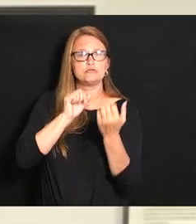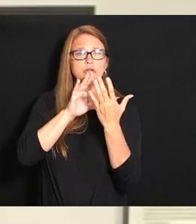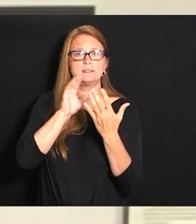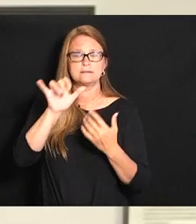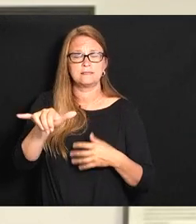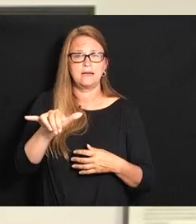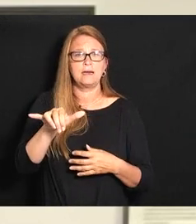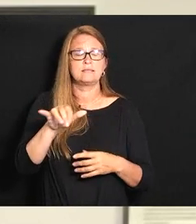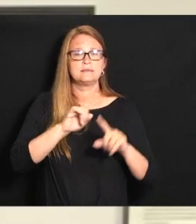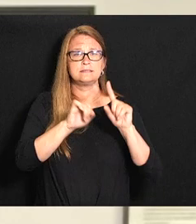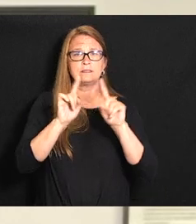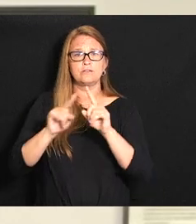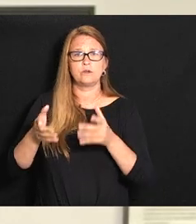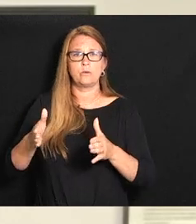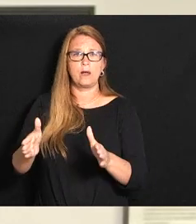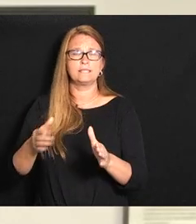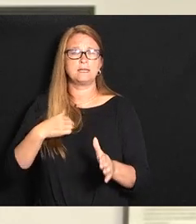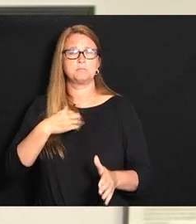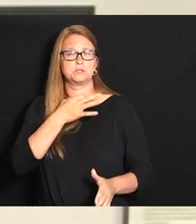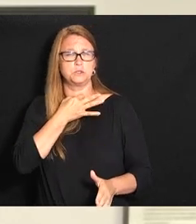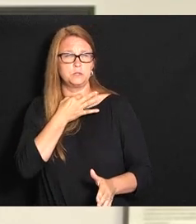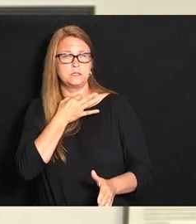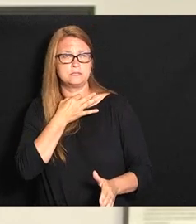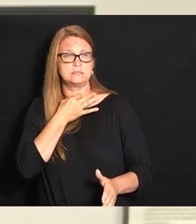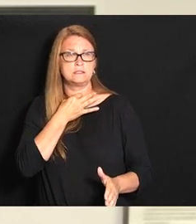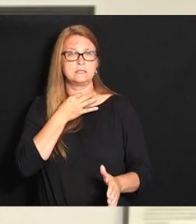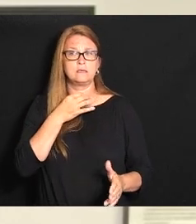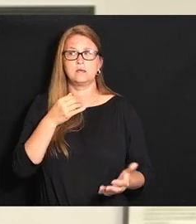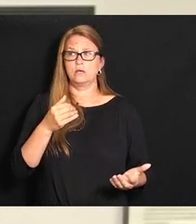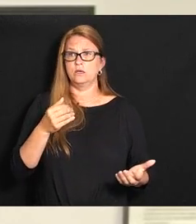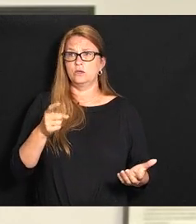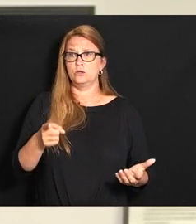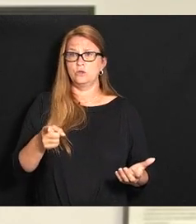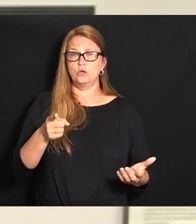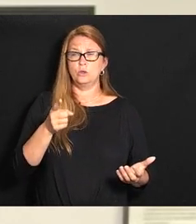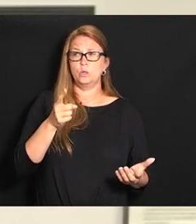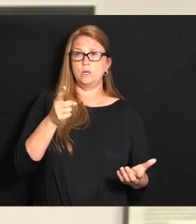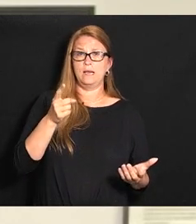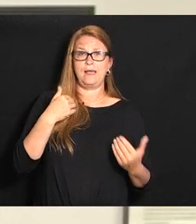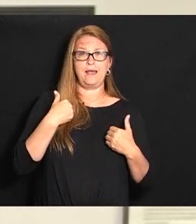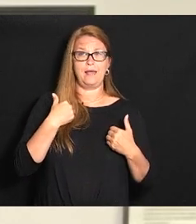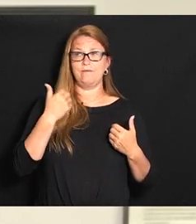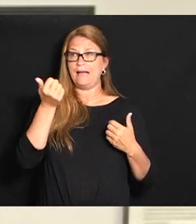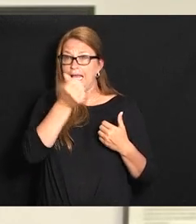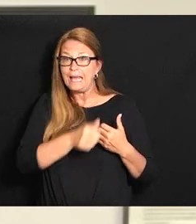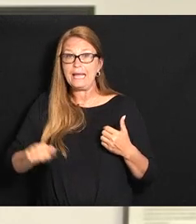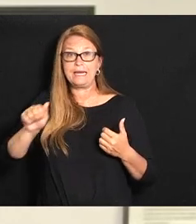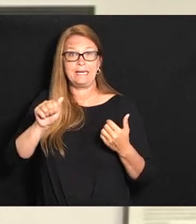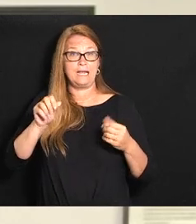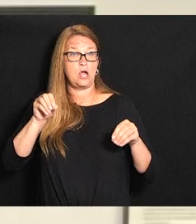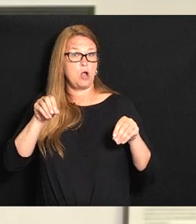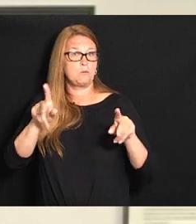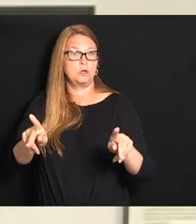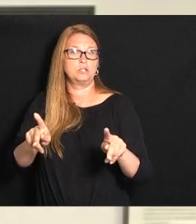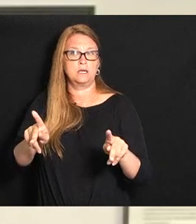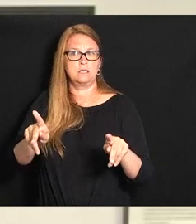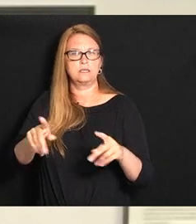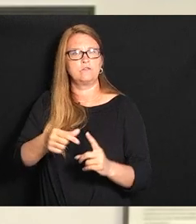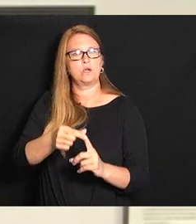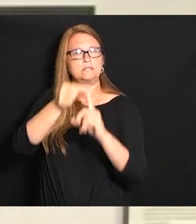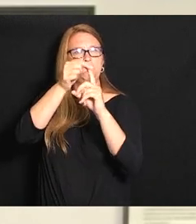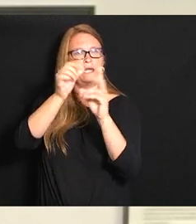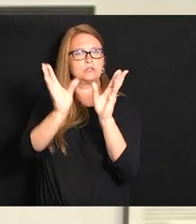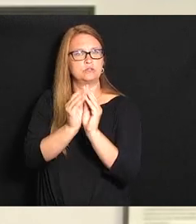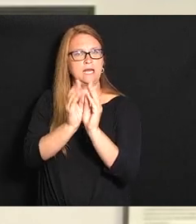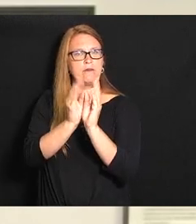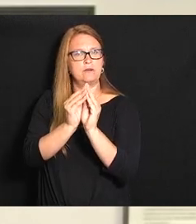I'm curious as to know if there were a chance for you to call a theoretical special session and bring